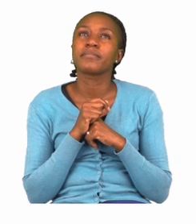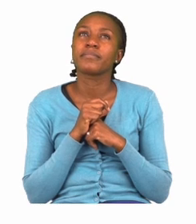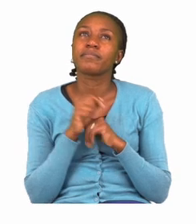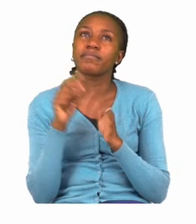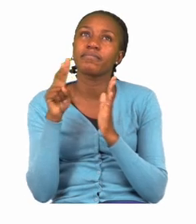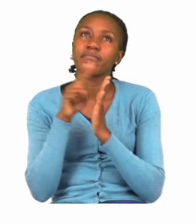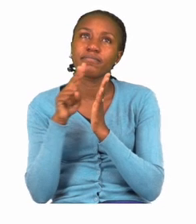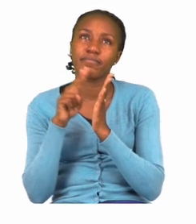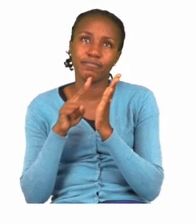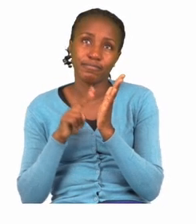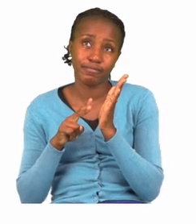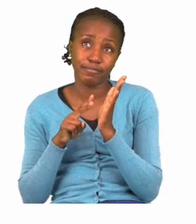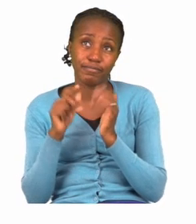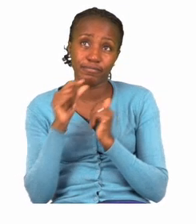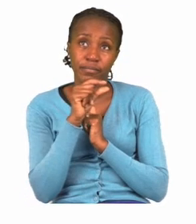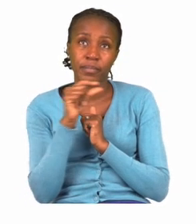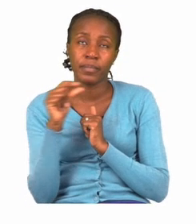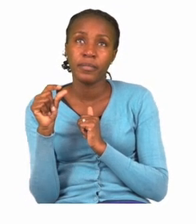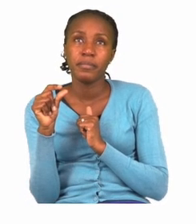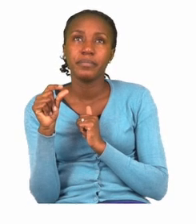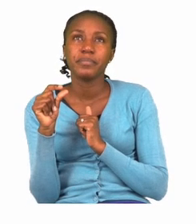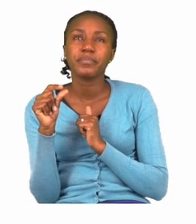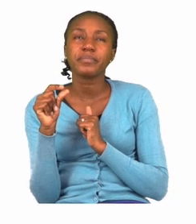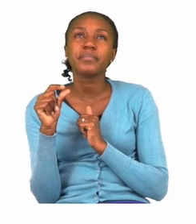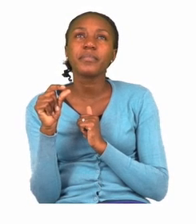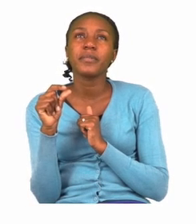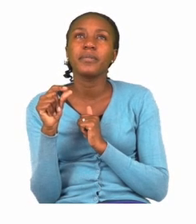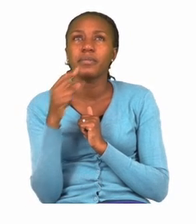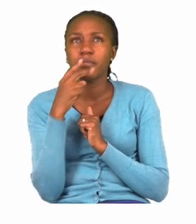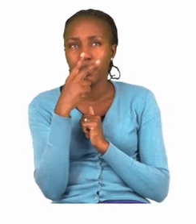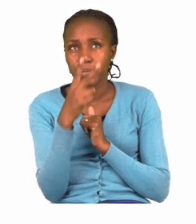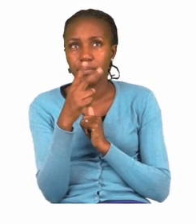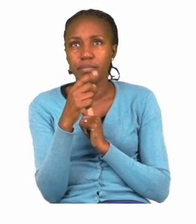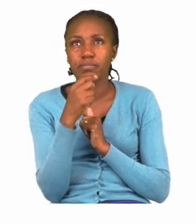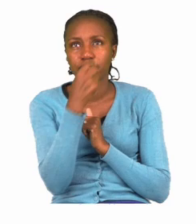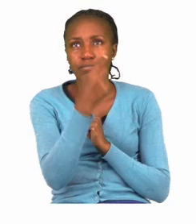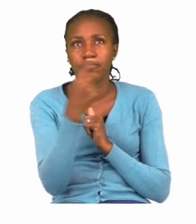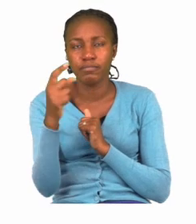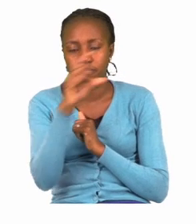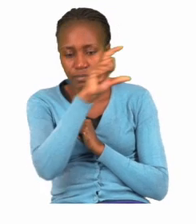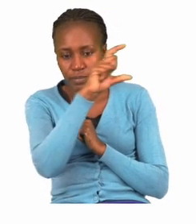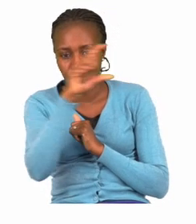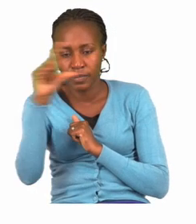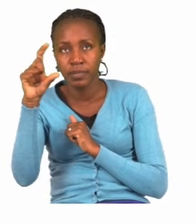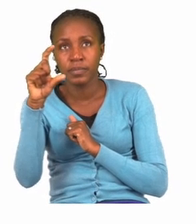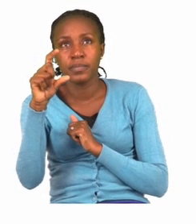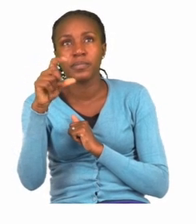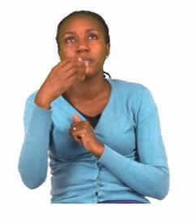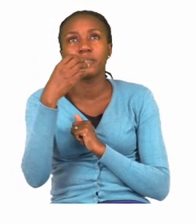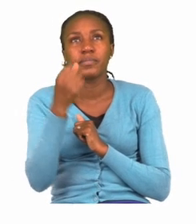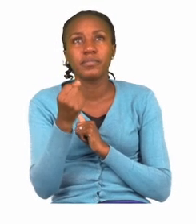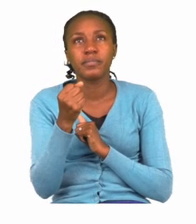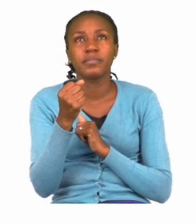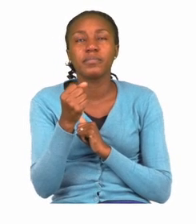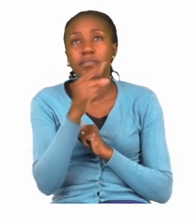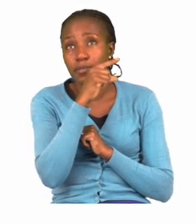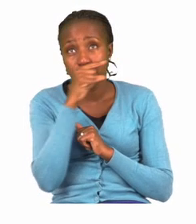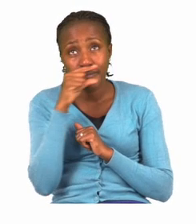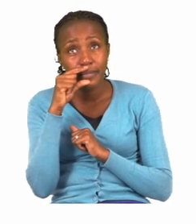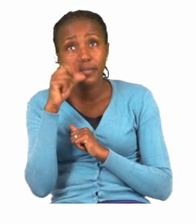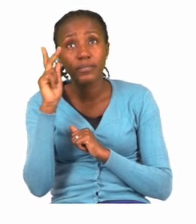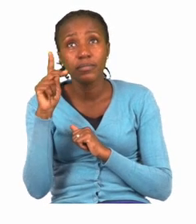words. Now you will see that for each vocabulary word, you also have a picture.